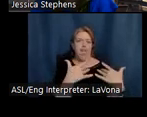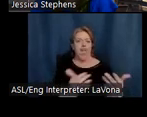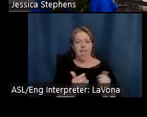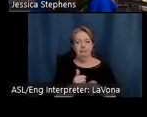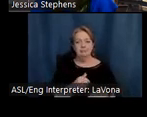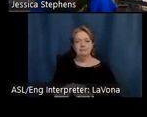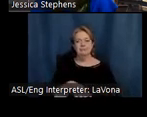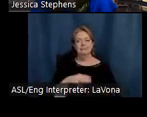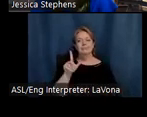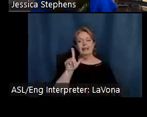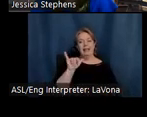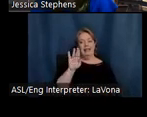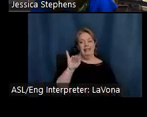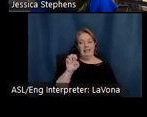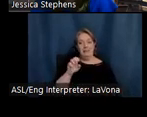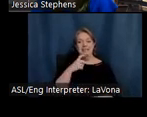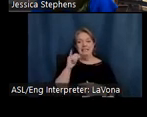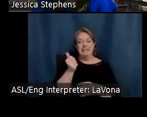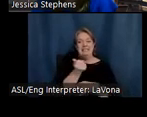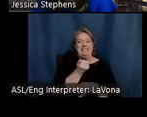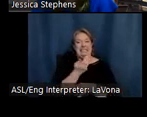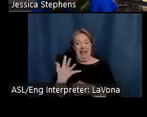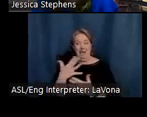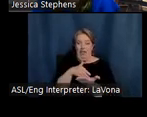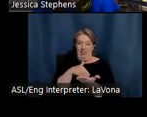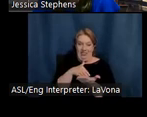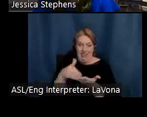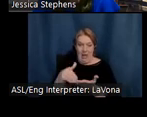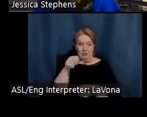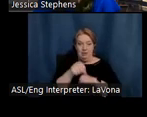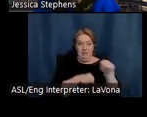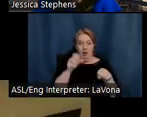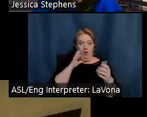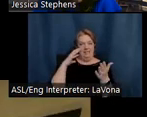thousand wheeled riders took over Meridian Street at night.